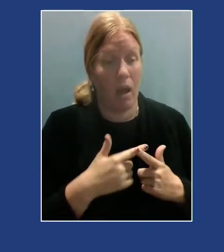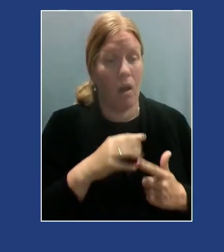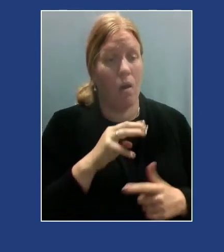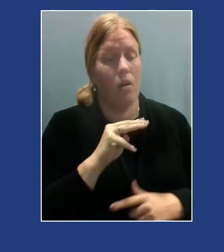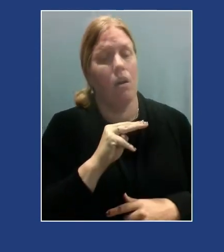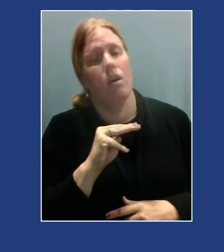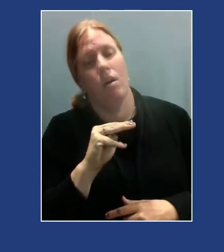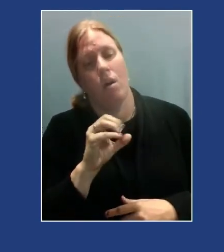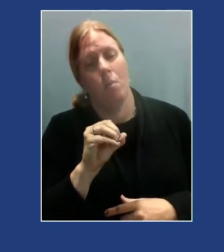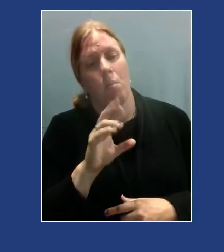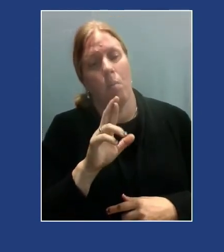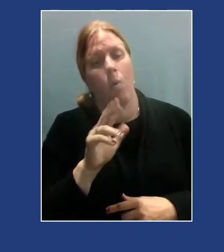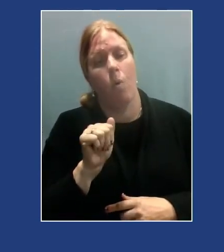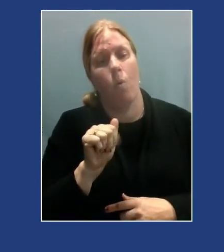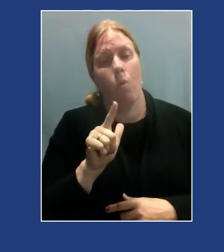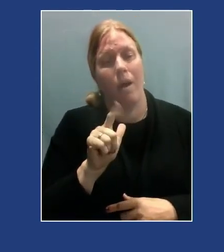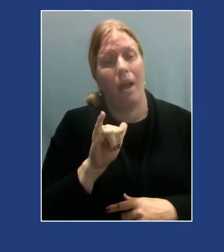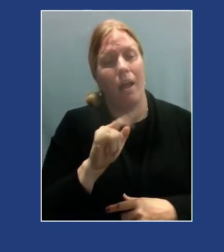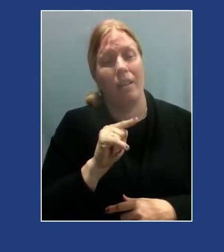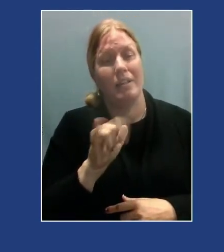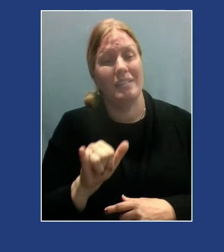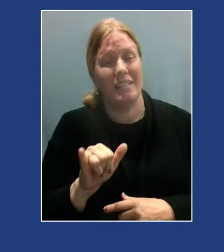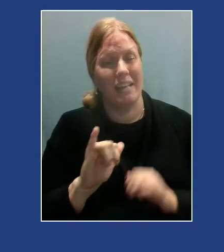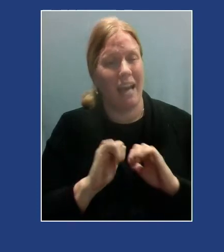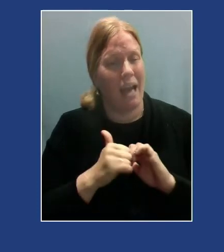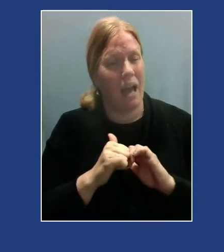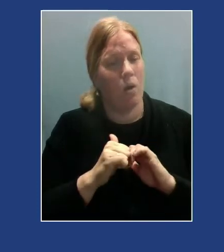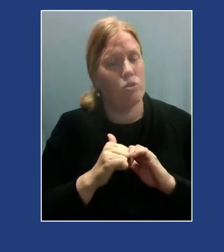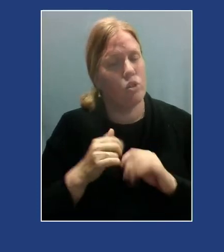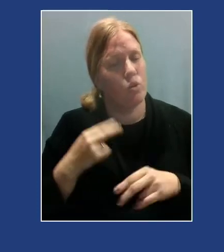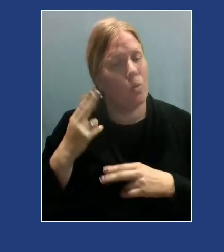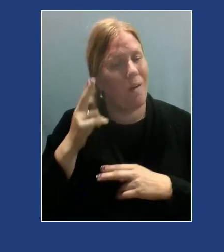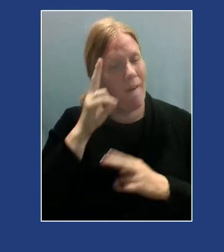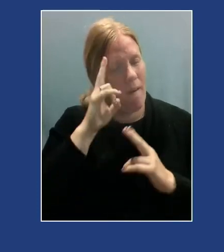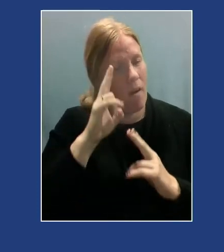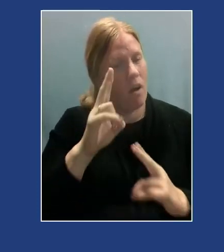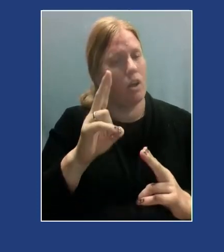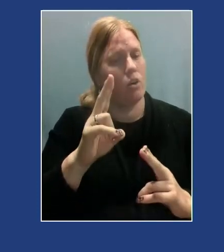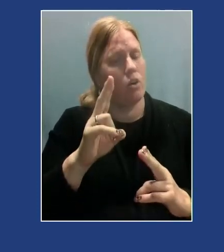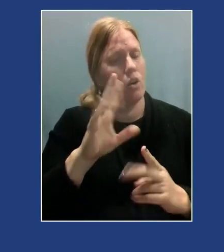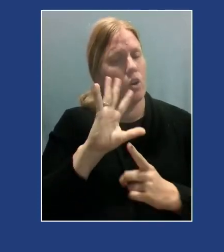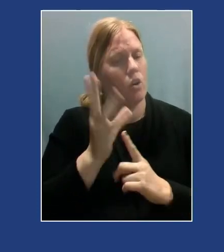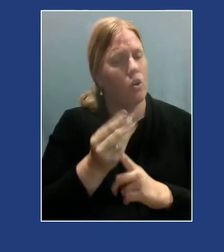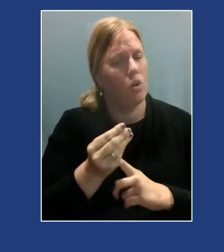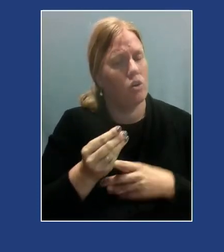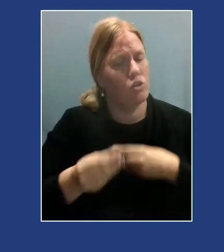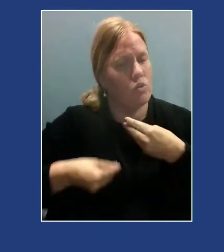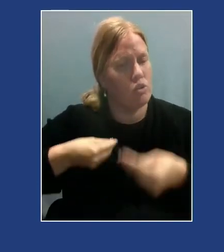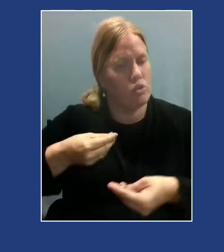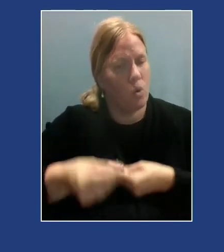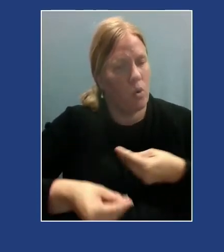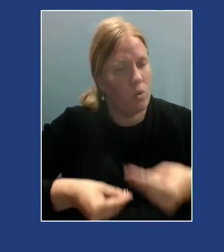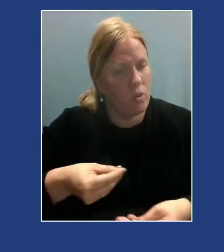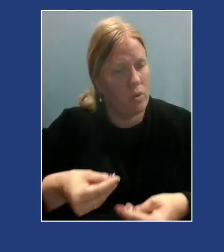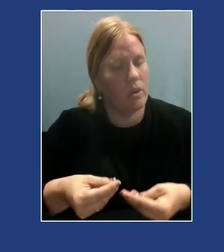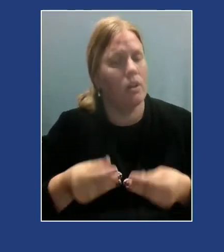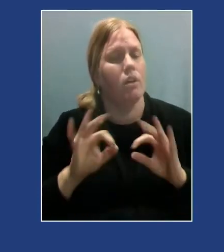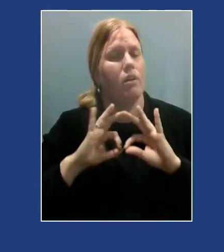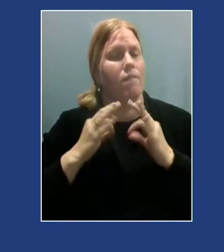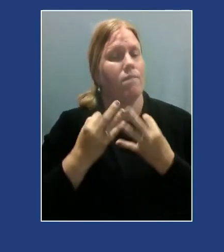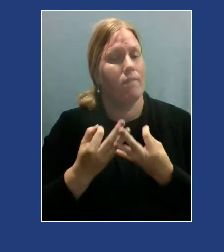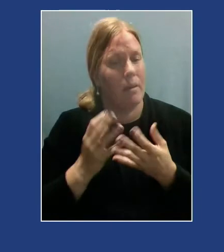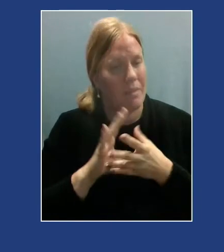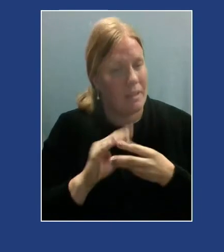means to honor family stories and cultural stories and narratives. What are the stories you've been told about your